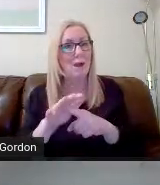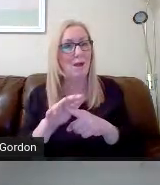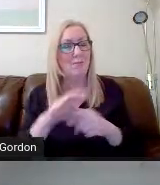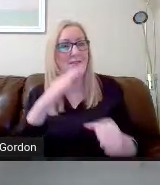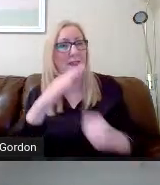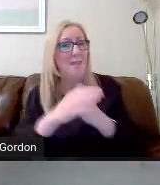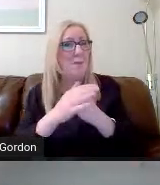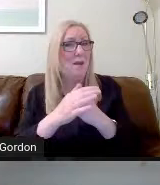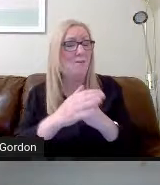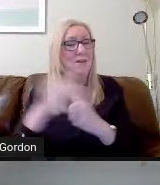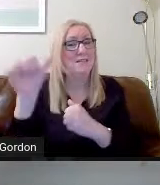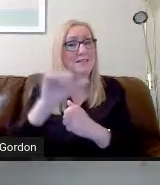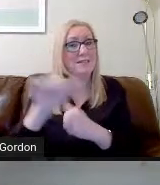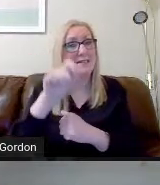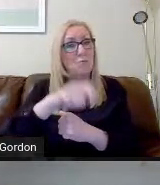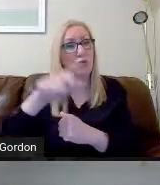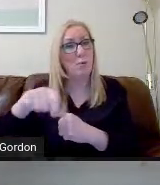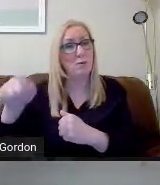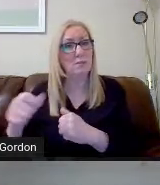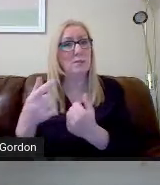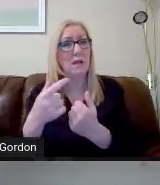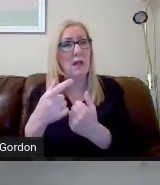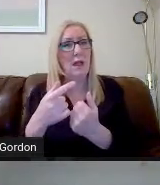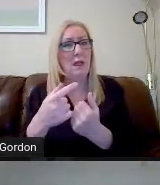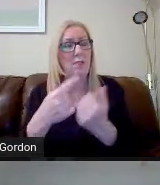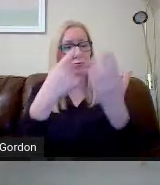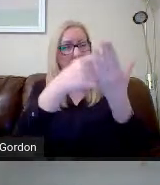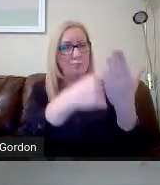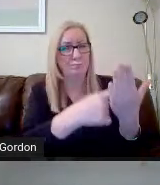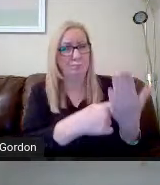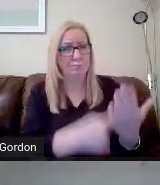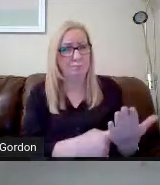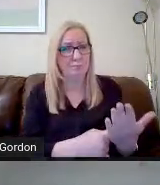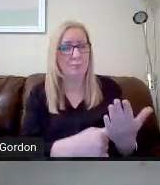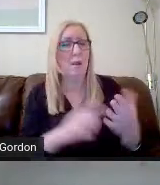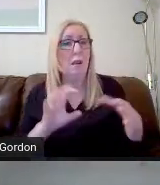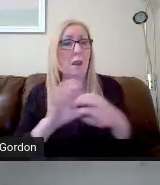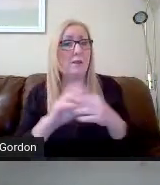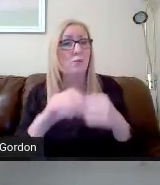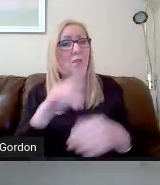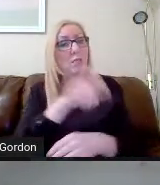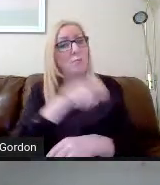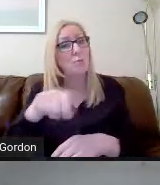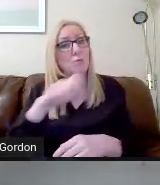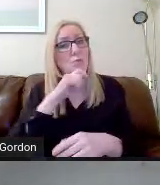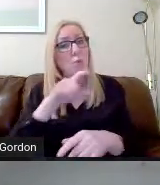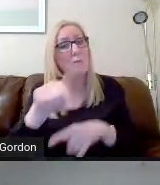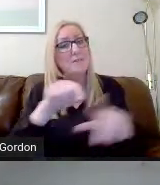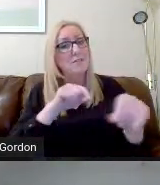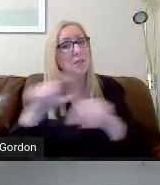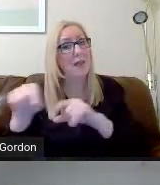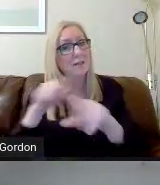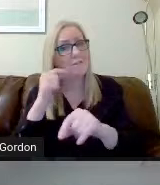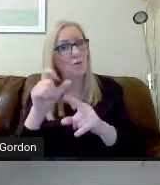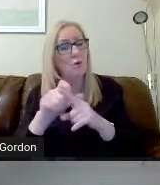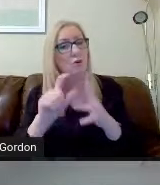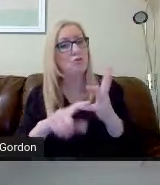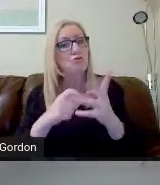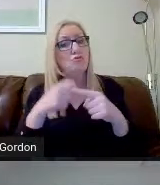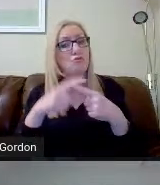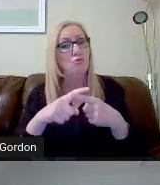and there are certain criteria attached to those pupils who will be selected for Duke of Edinburgh.